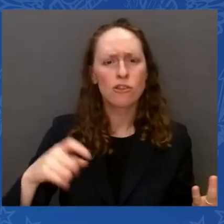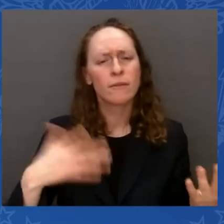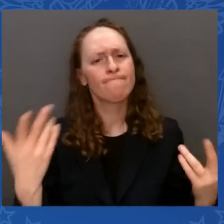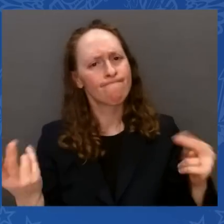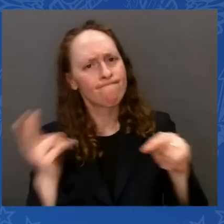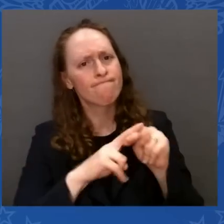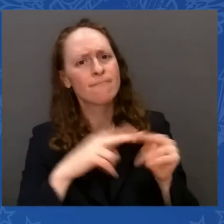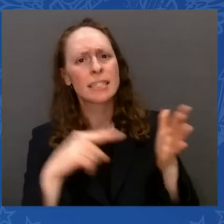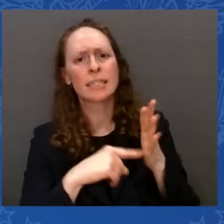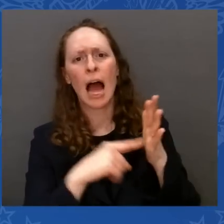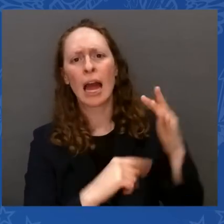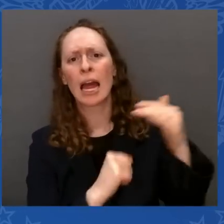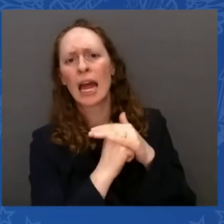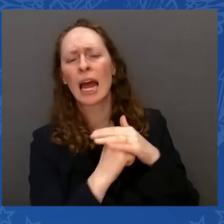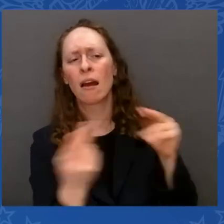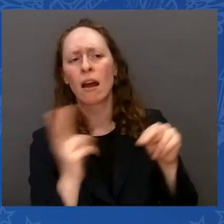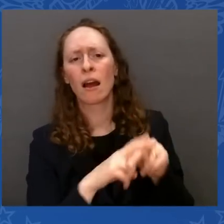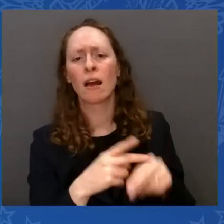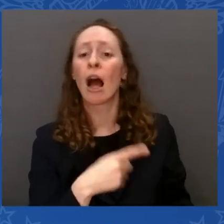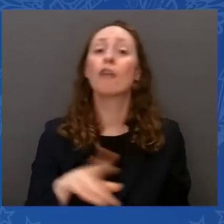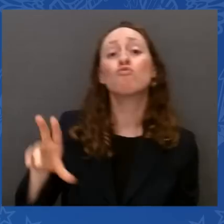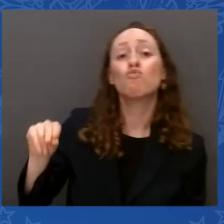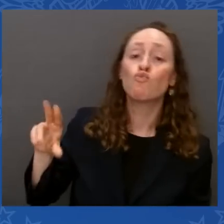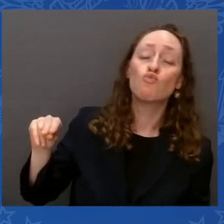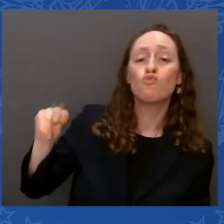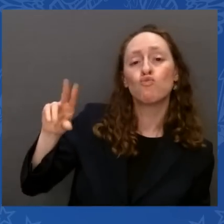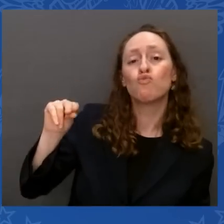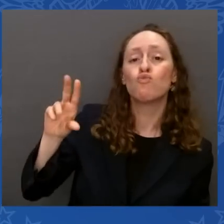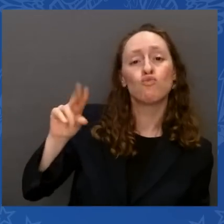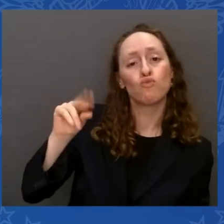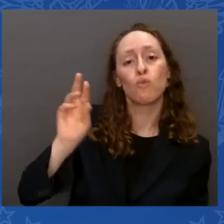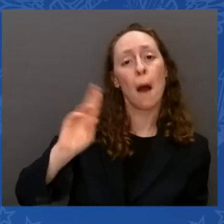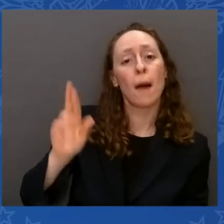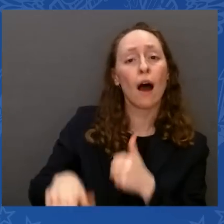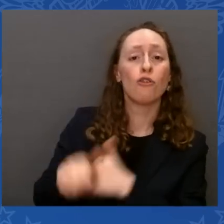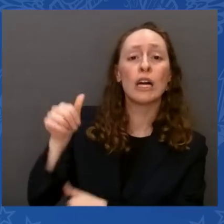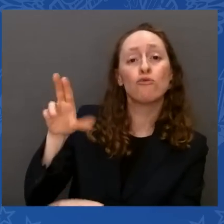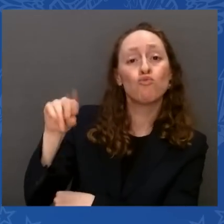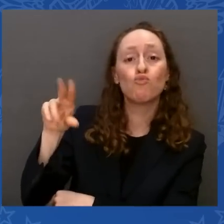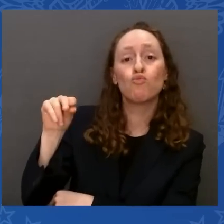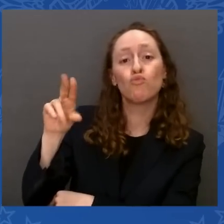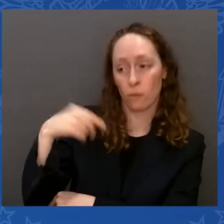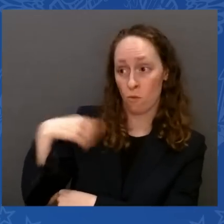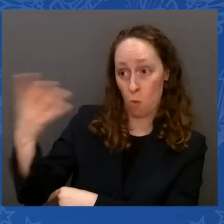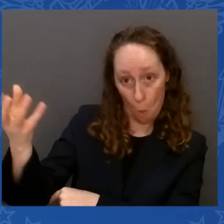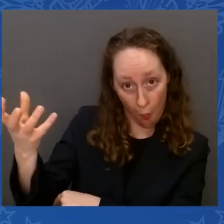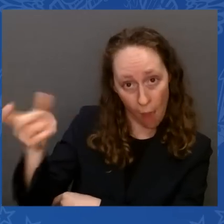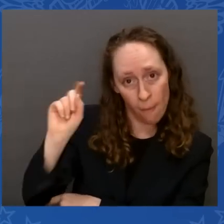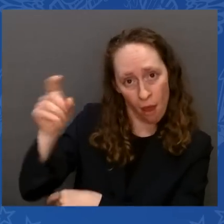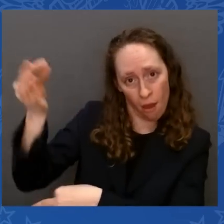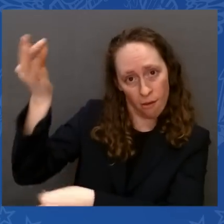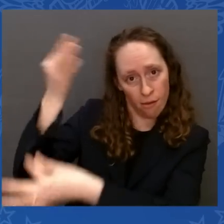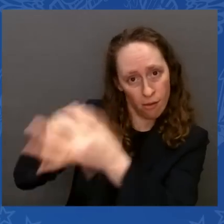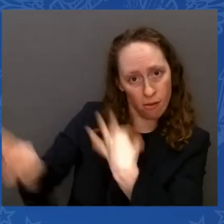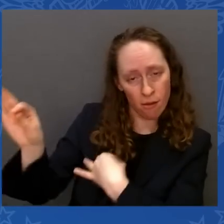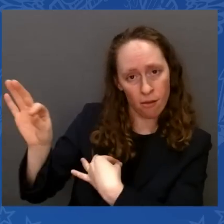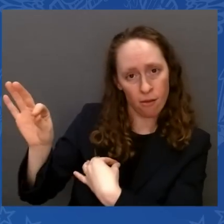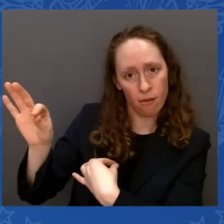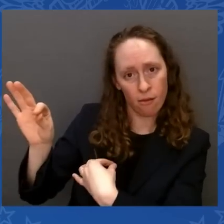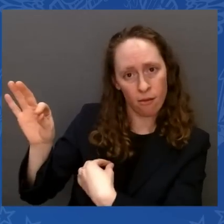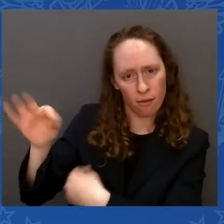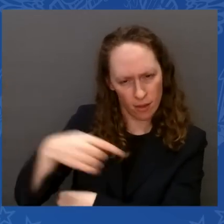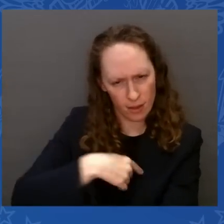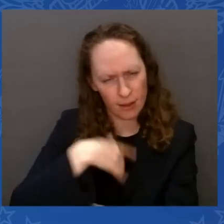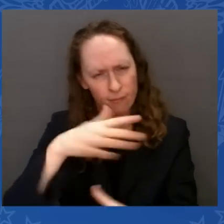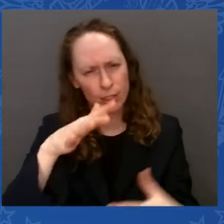it was a decent — it was a decent meeting. He seemed like a decent guy. He made it real clear how he wants to proceed. He says he